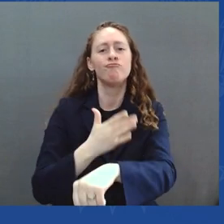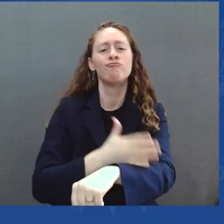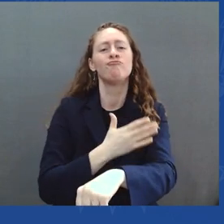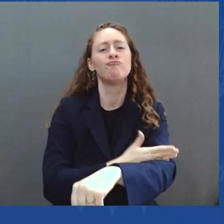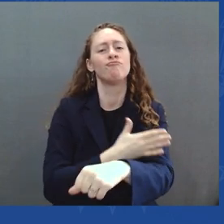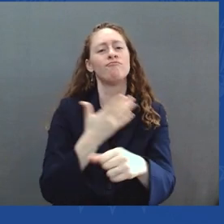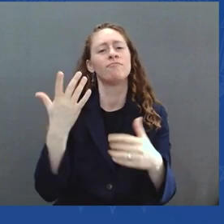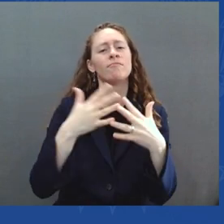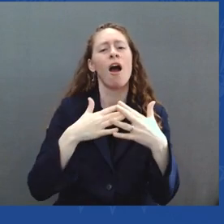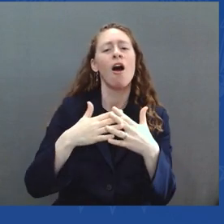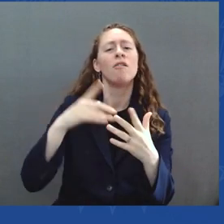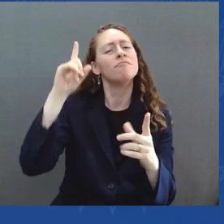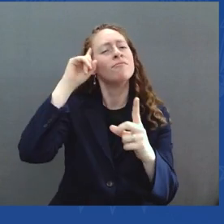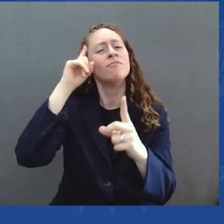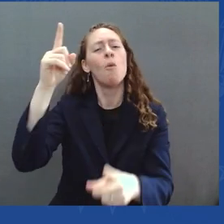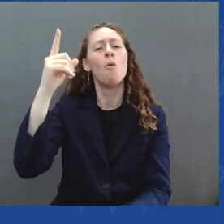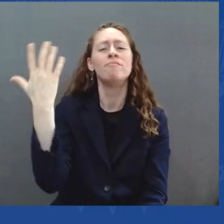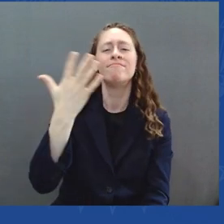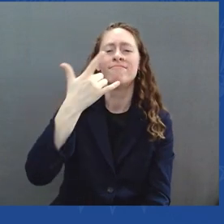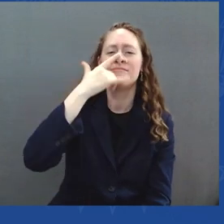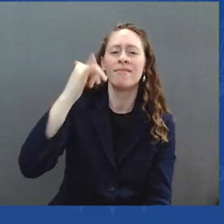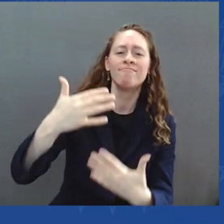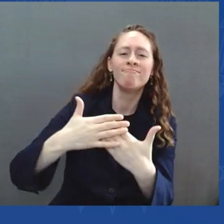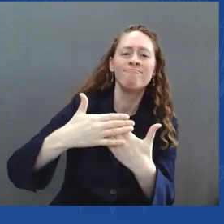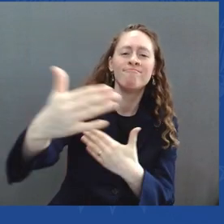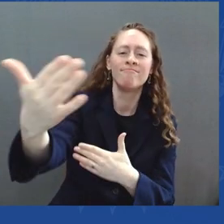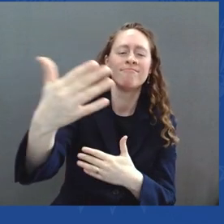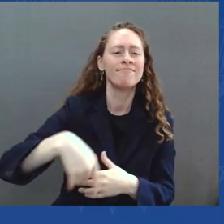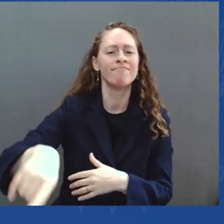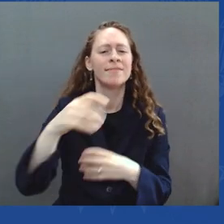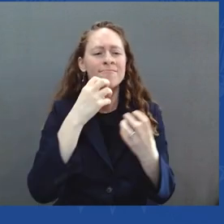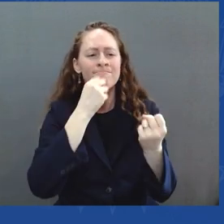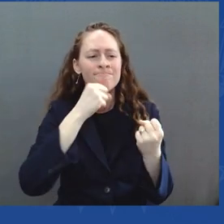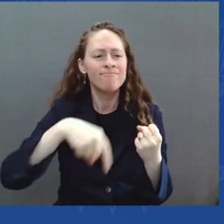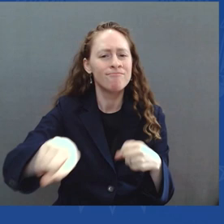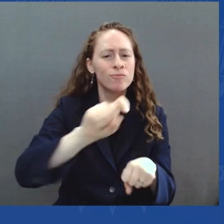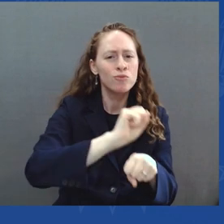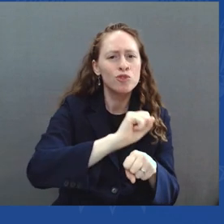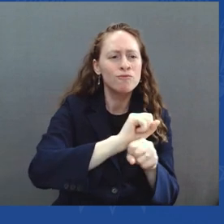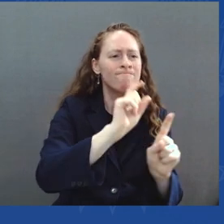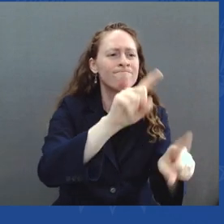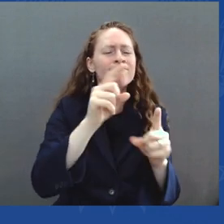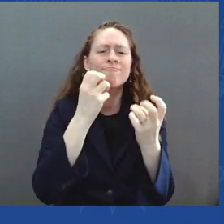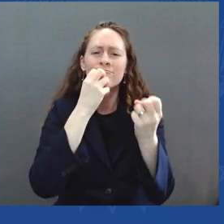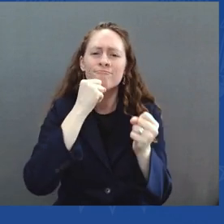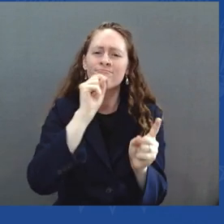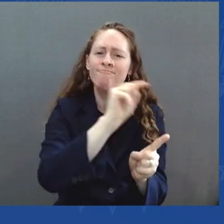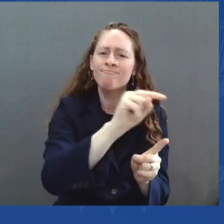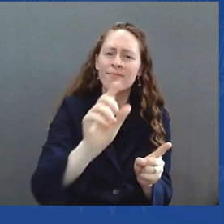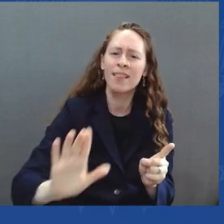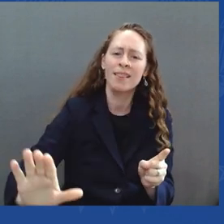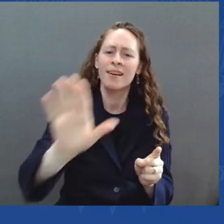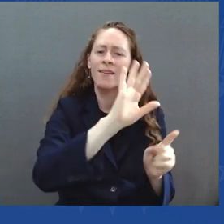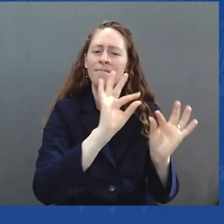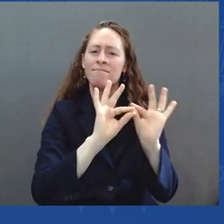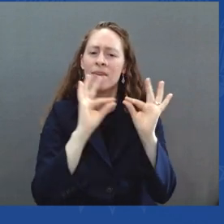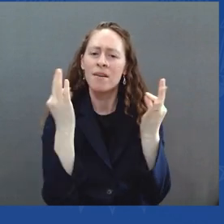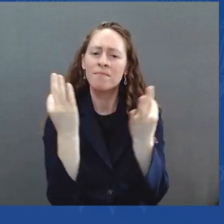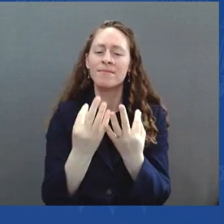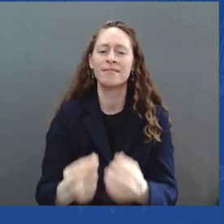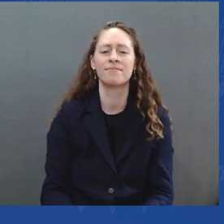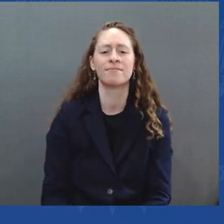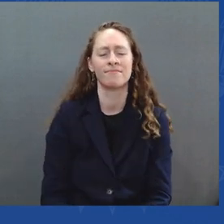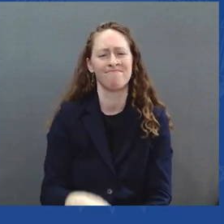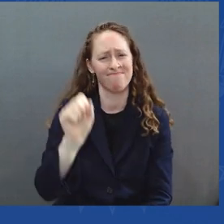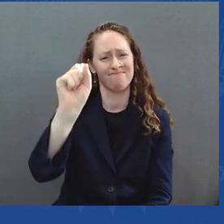And it's going to be able to overcome the headwinds that it has of Delta, Omicron, and even more in Europe. Our policies are working,